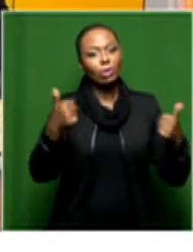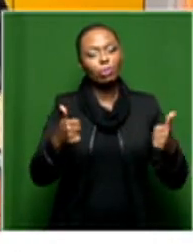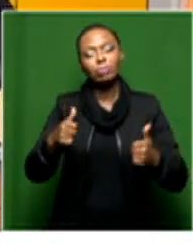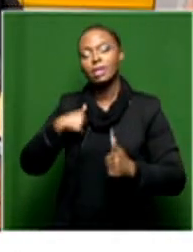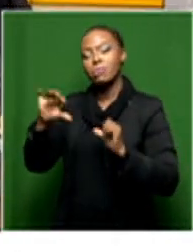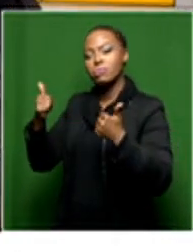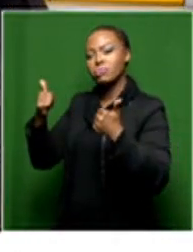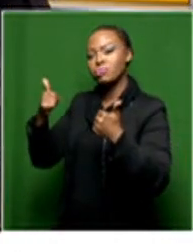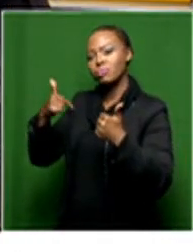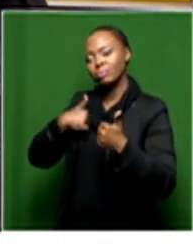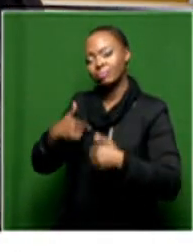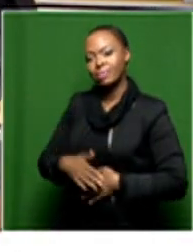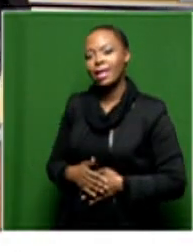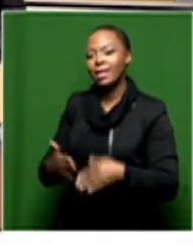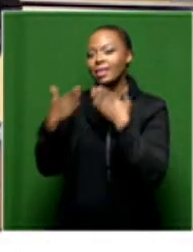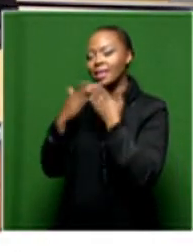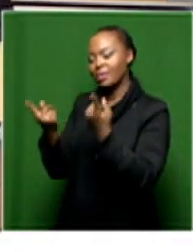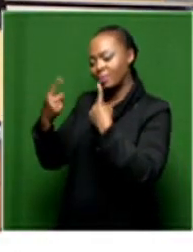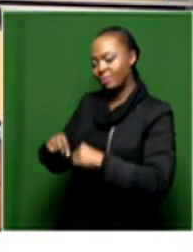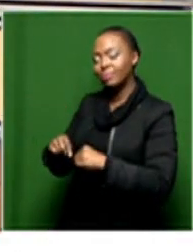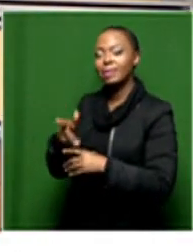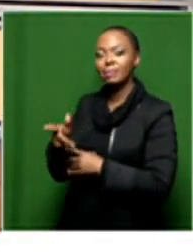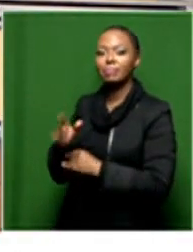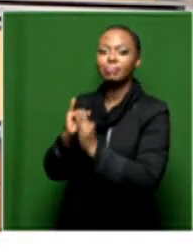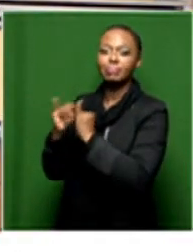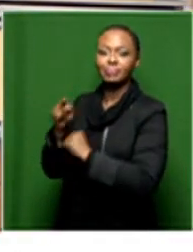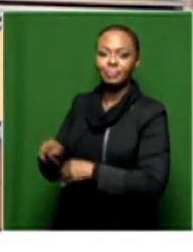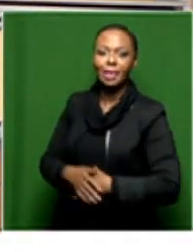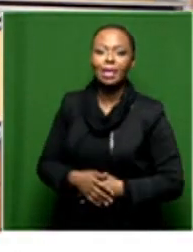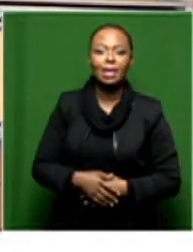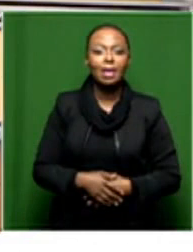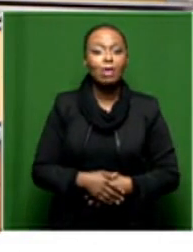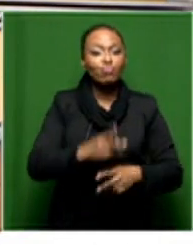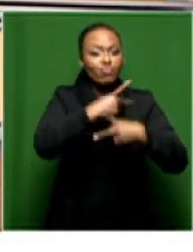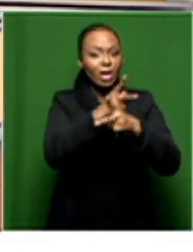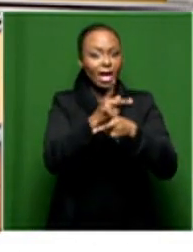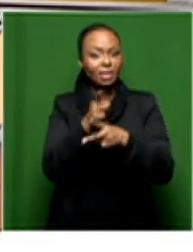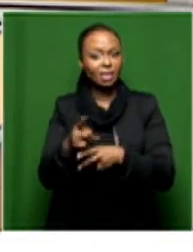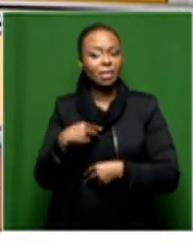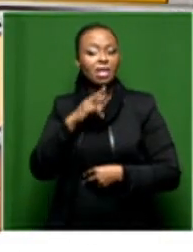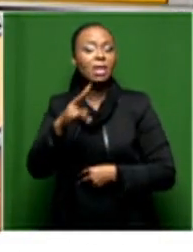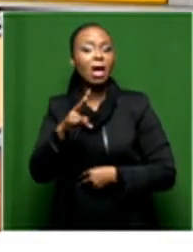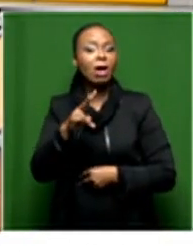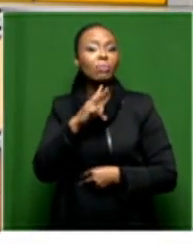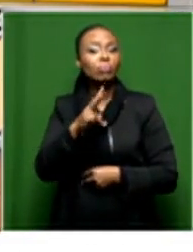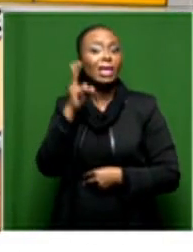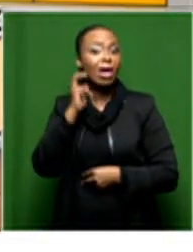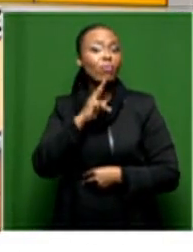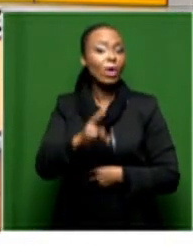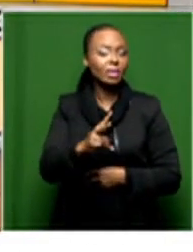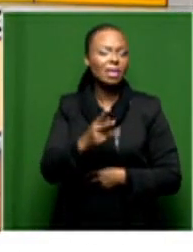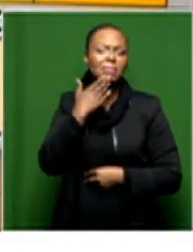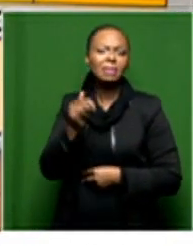well. Great to have you on the show this morning. You are the director at Hear My Voice and this production is in partnership with yourselves. Take us through the